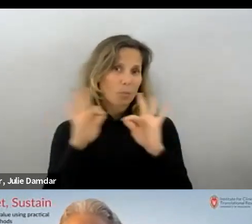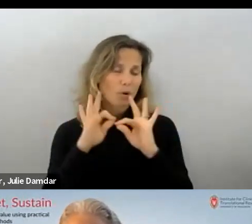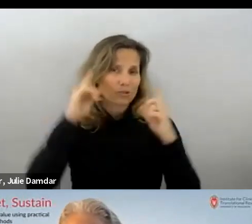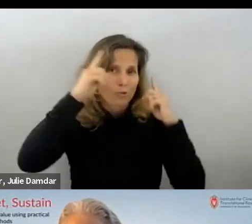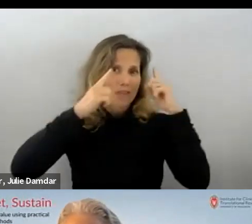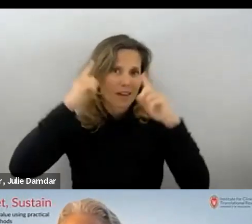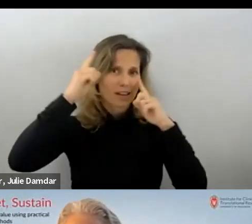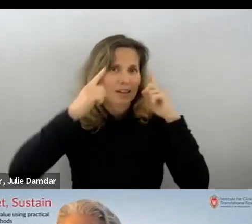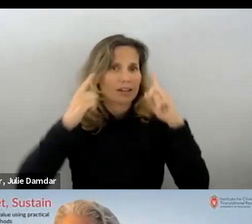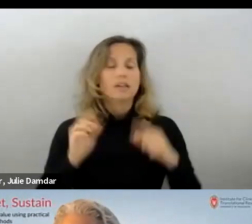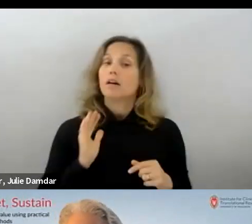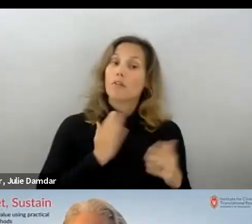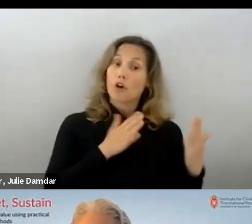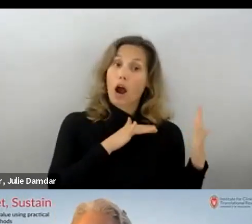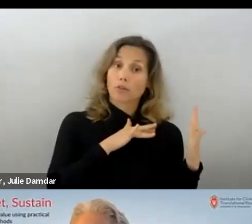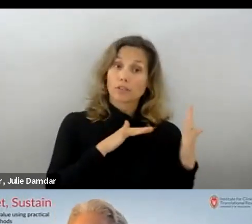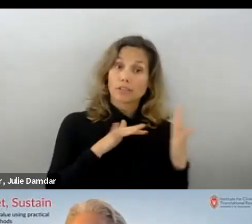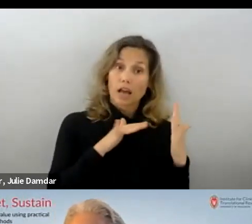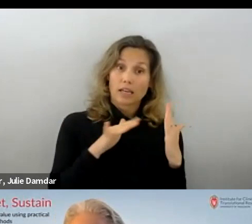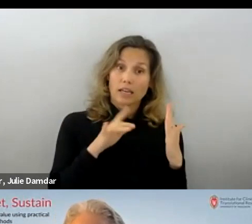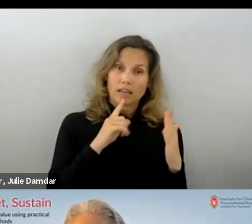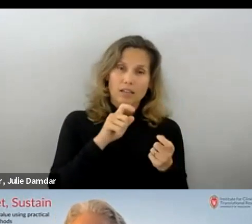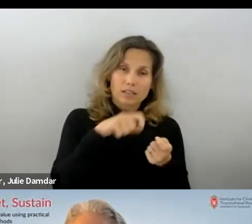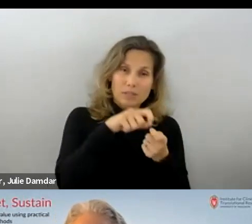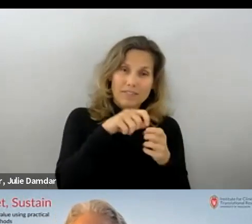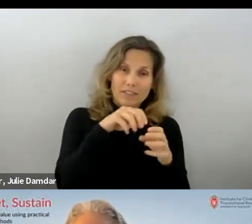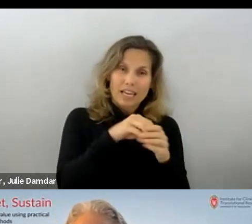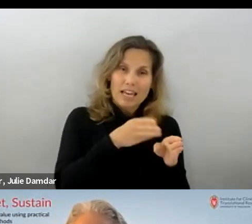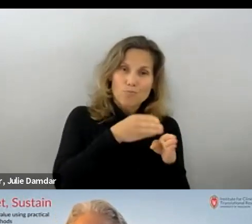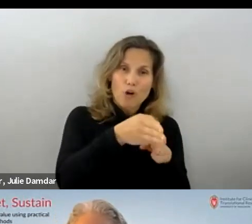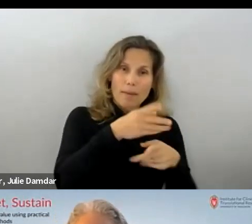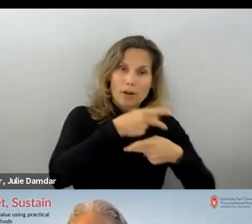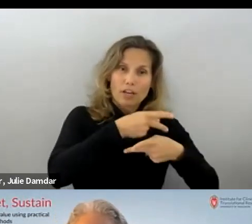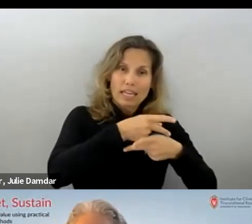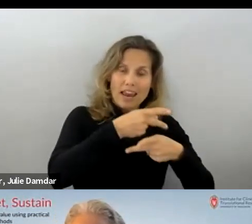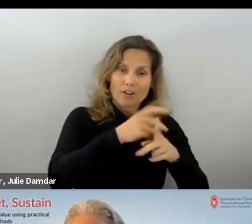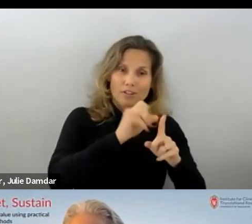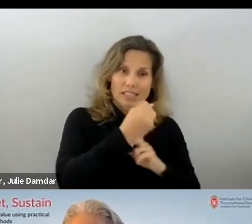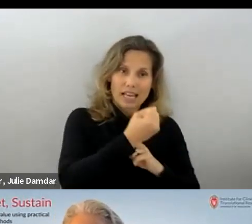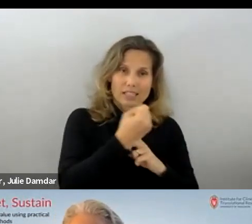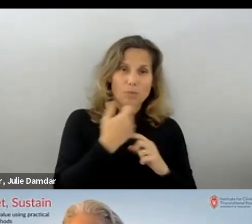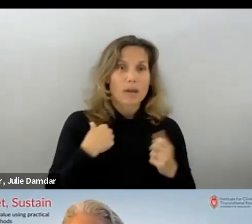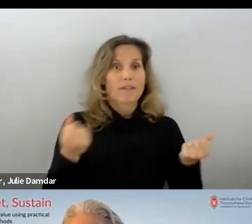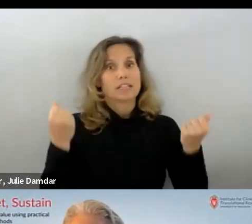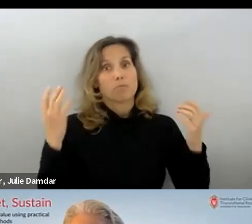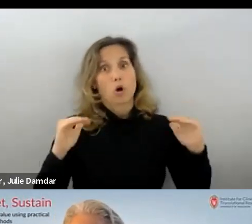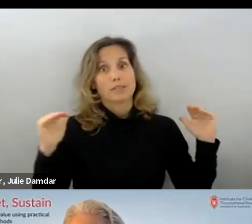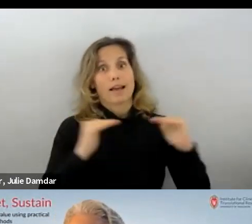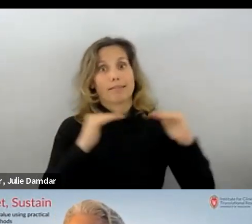our study on opioid prescribing in primary care settings, we have this multi-level kind of implementation framework.